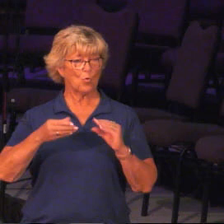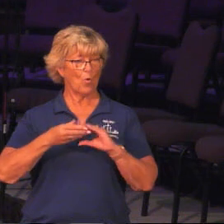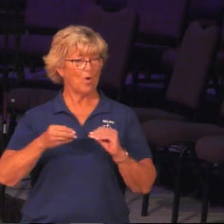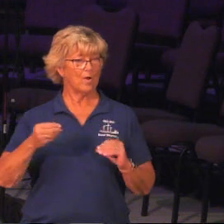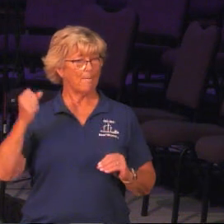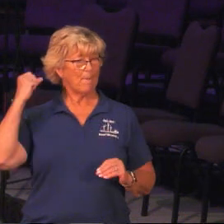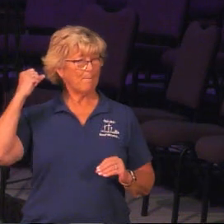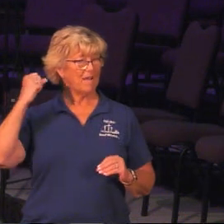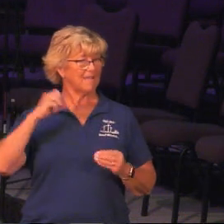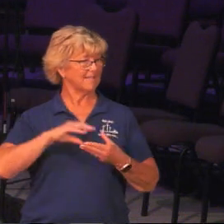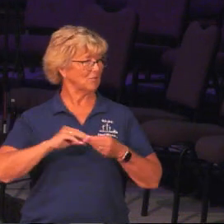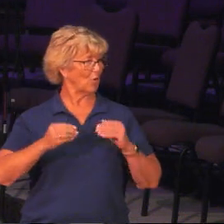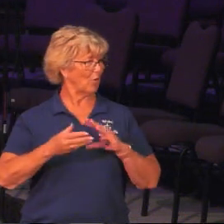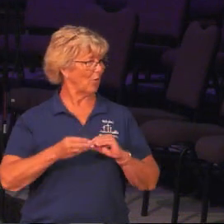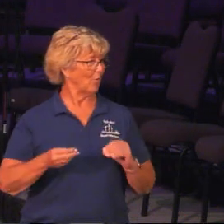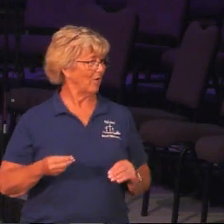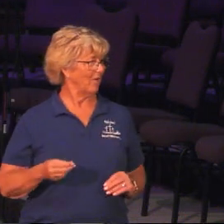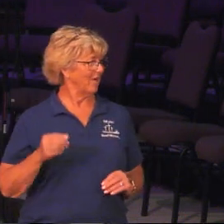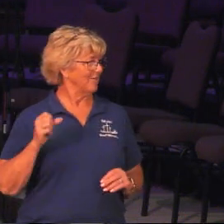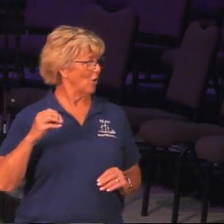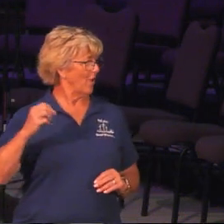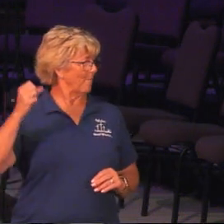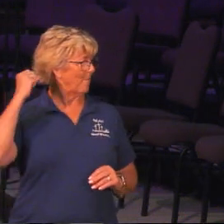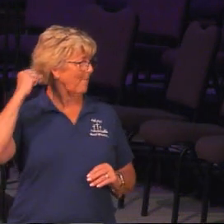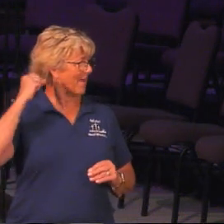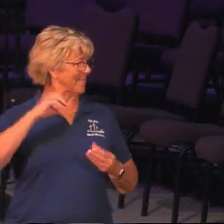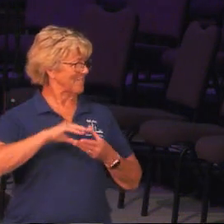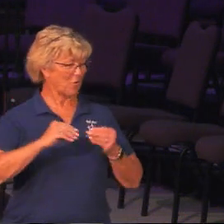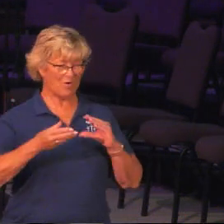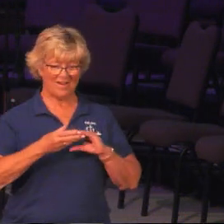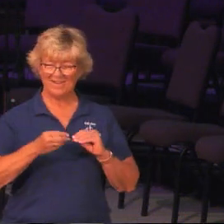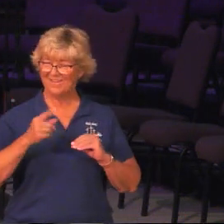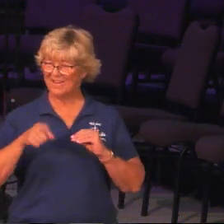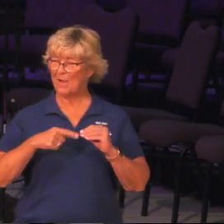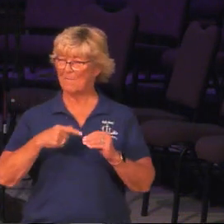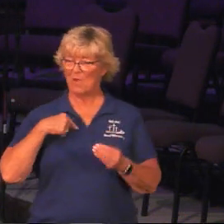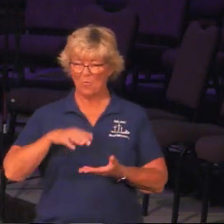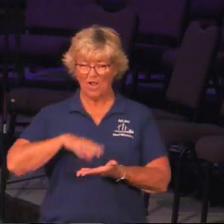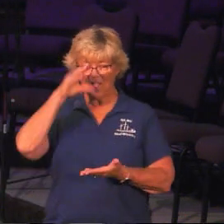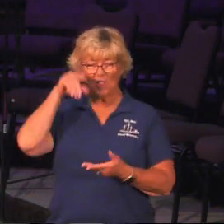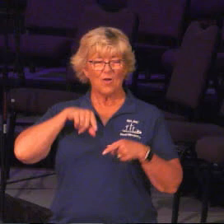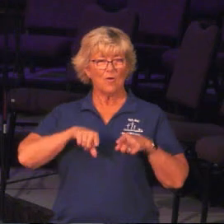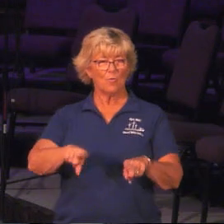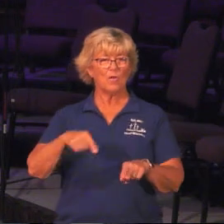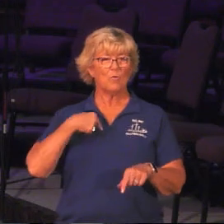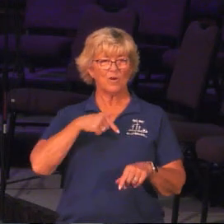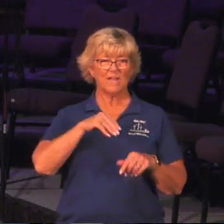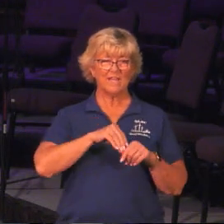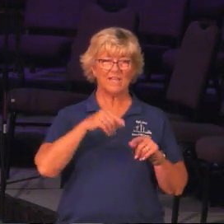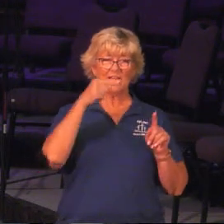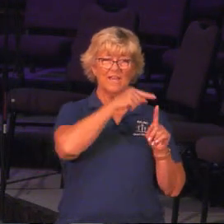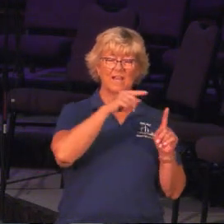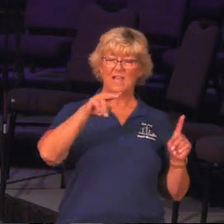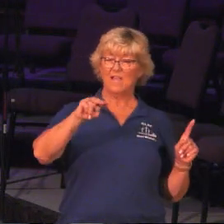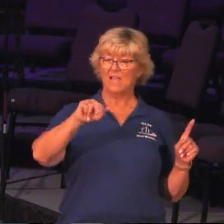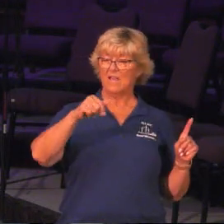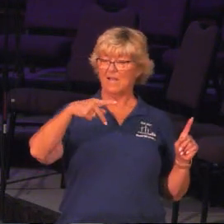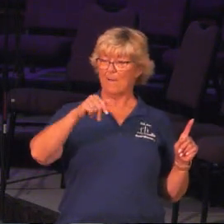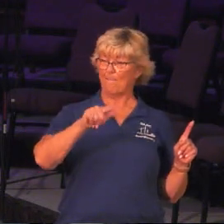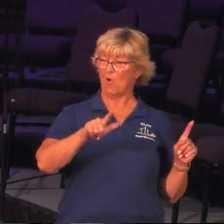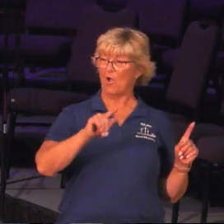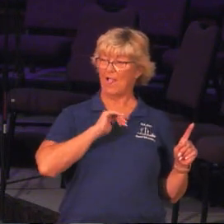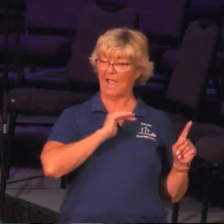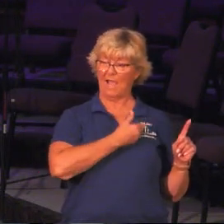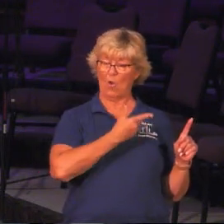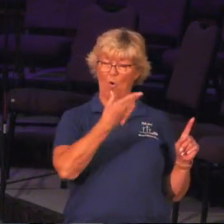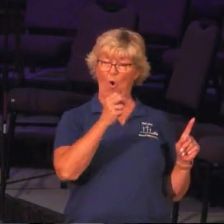The Popeye story. So the Popeye story is a story that we learned when we were in Nepal. Brad Watt, our host